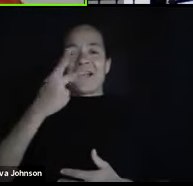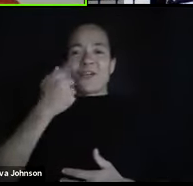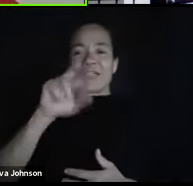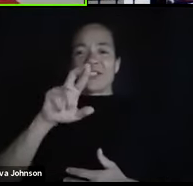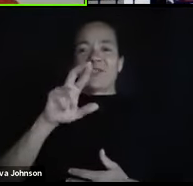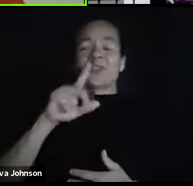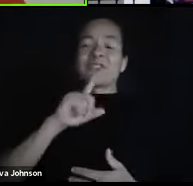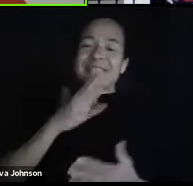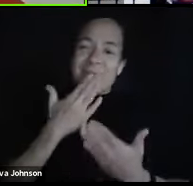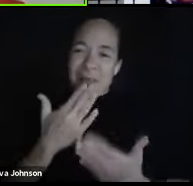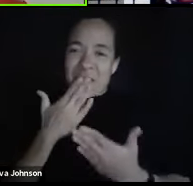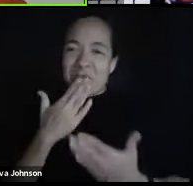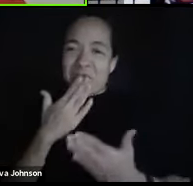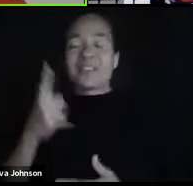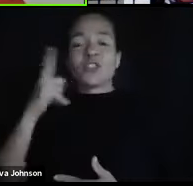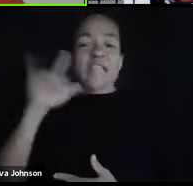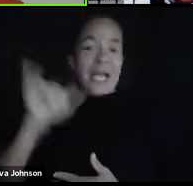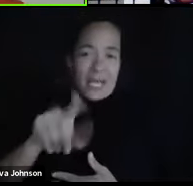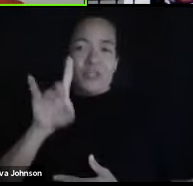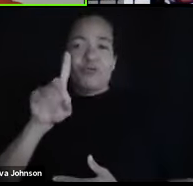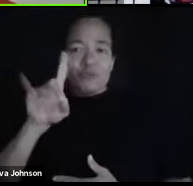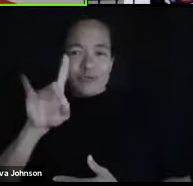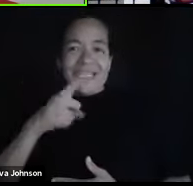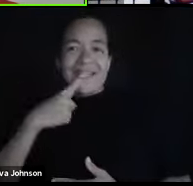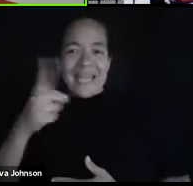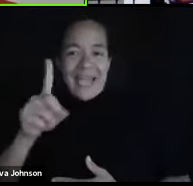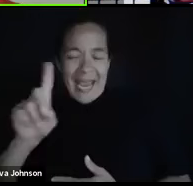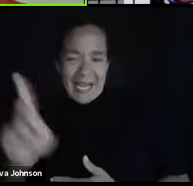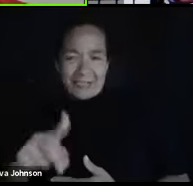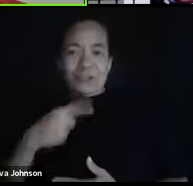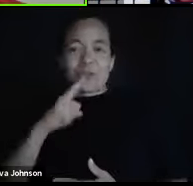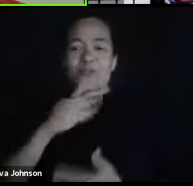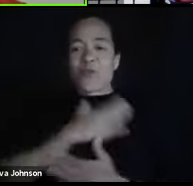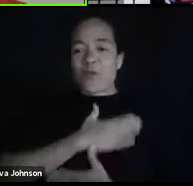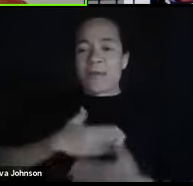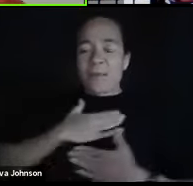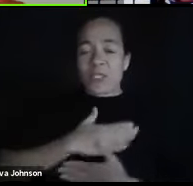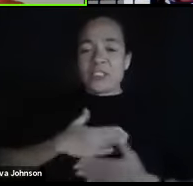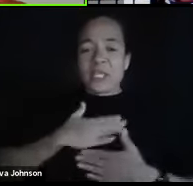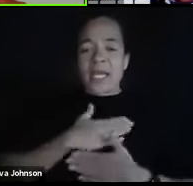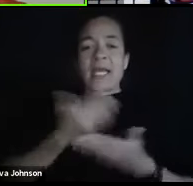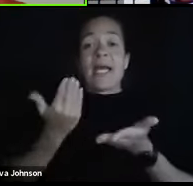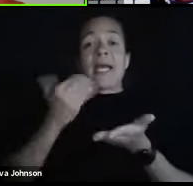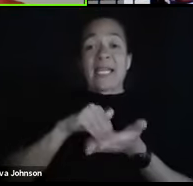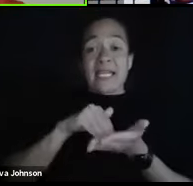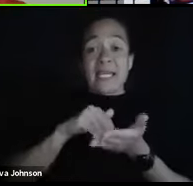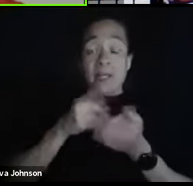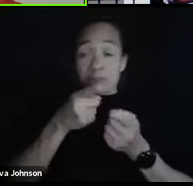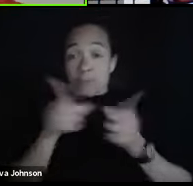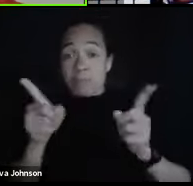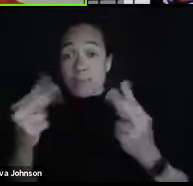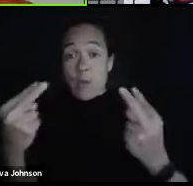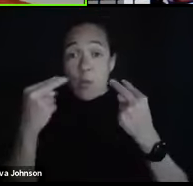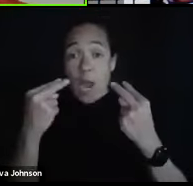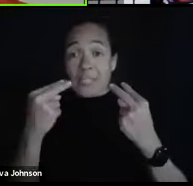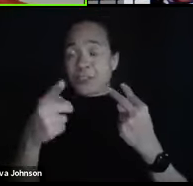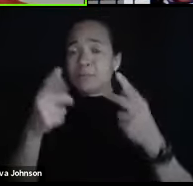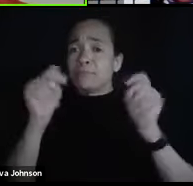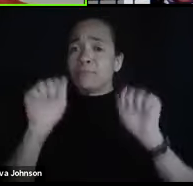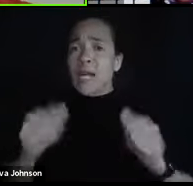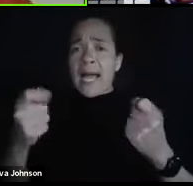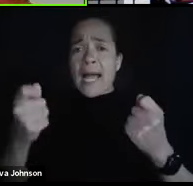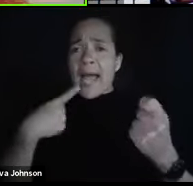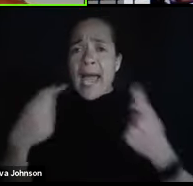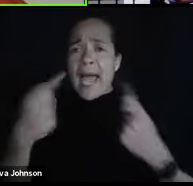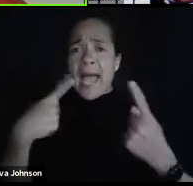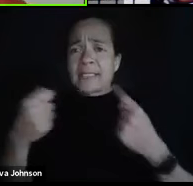So definitely sounds like you answered that question very well. We definitely appreciate that. And again, to everyone watching, feel more than free to ask whatever questions you